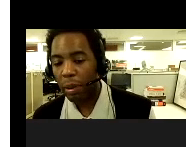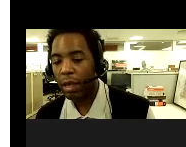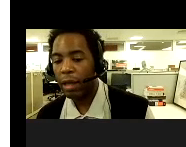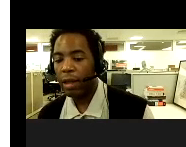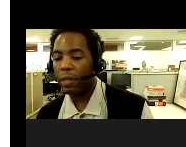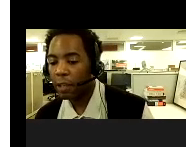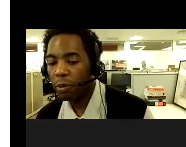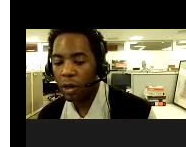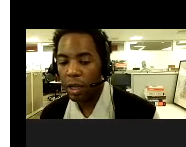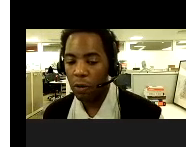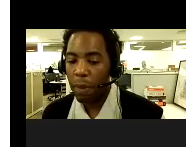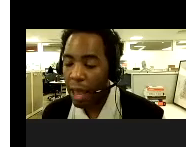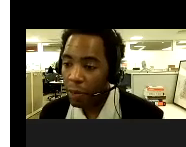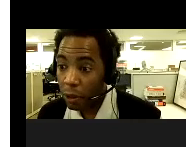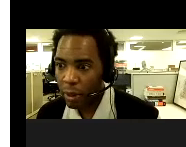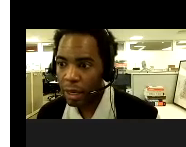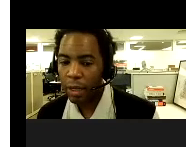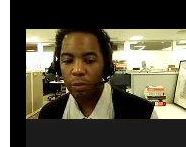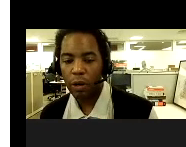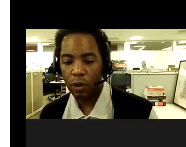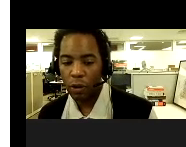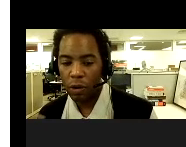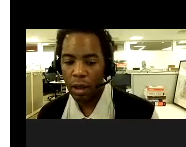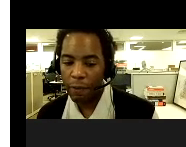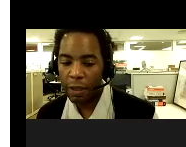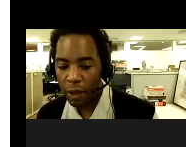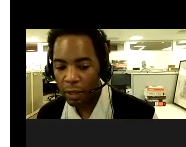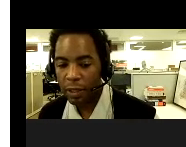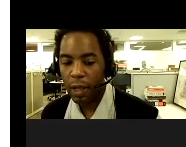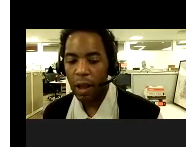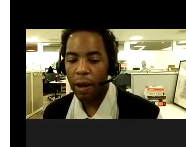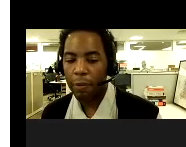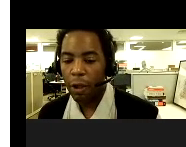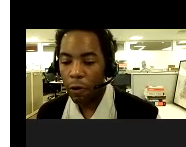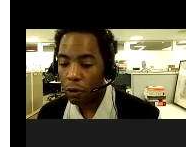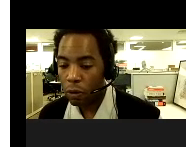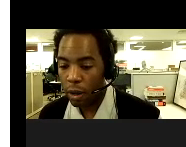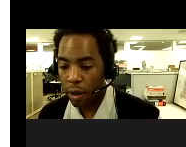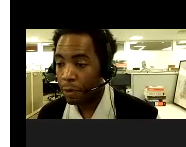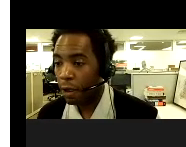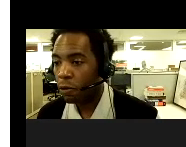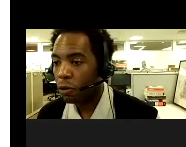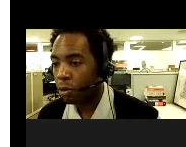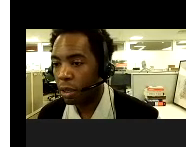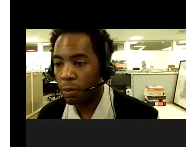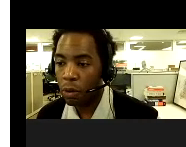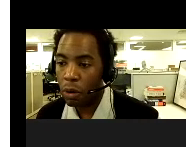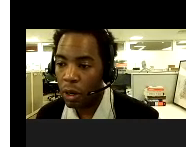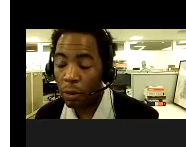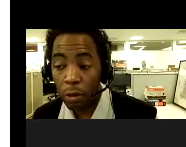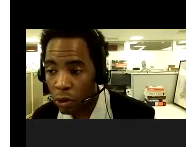participate in sex parties or may participate in sex parties or other, um, events. Um, folks who, um, folks who,